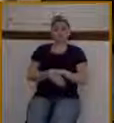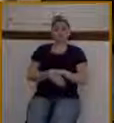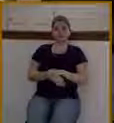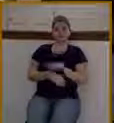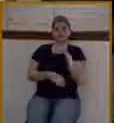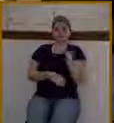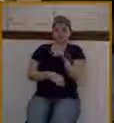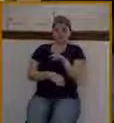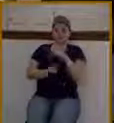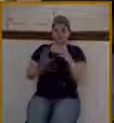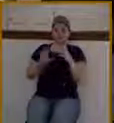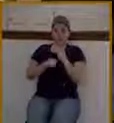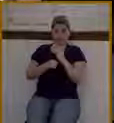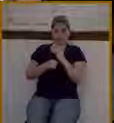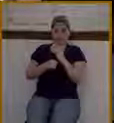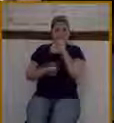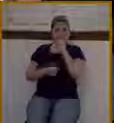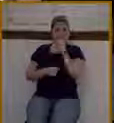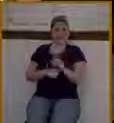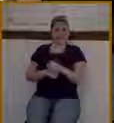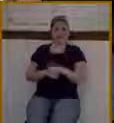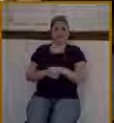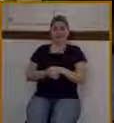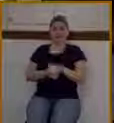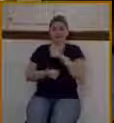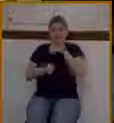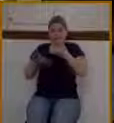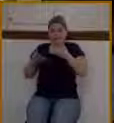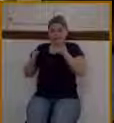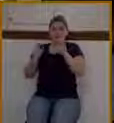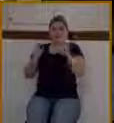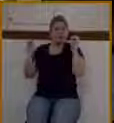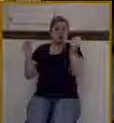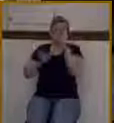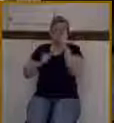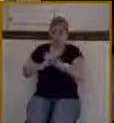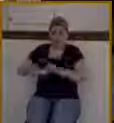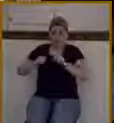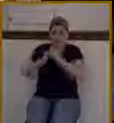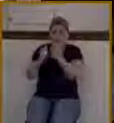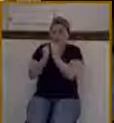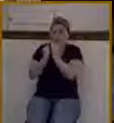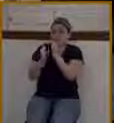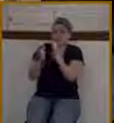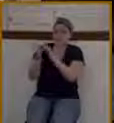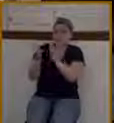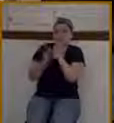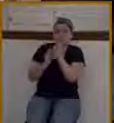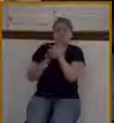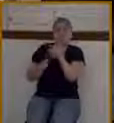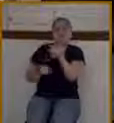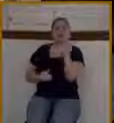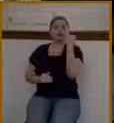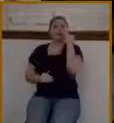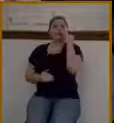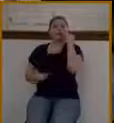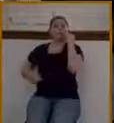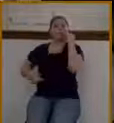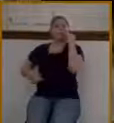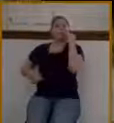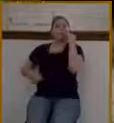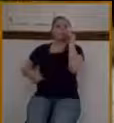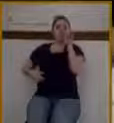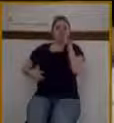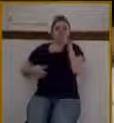receives Jesus. There's no bucking. There's no kicking. He absolutely receives him. It's almost as if he knew instinctively that this